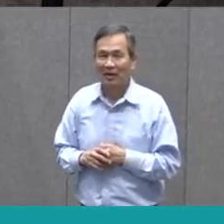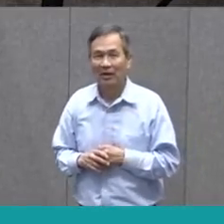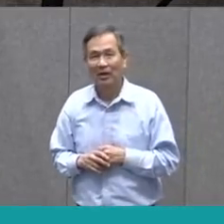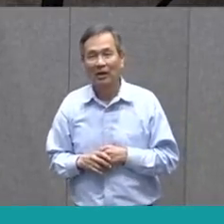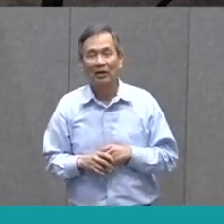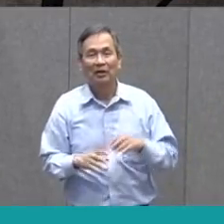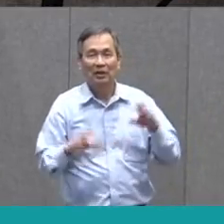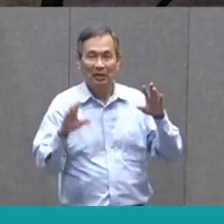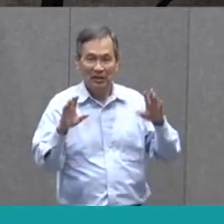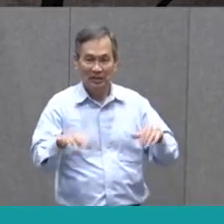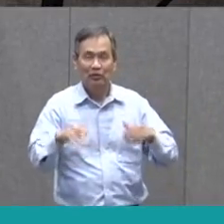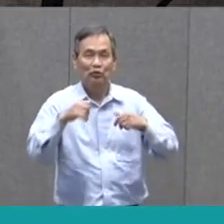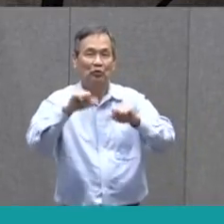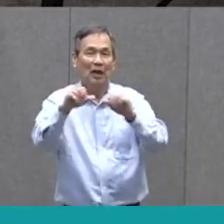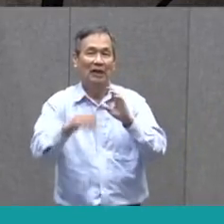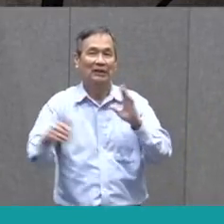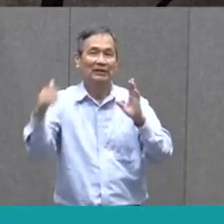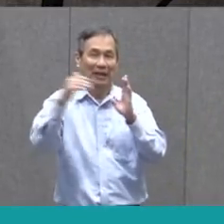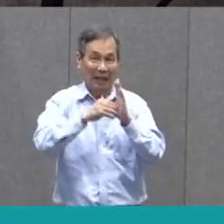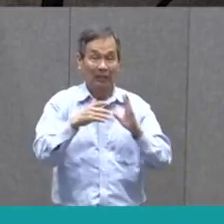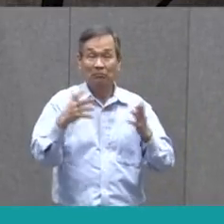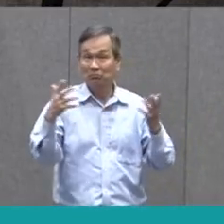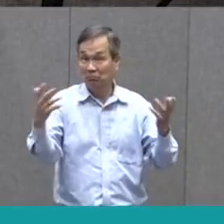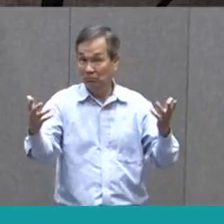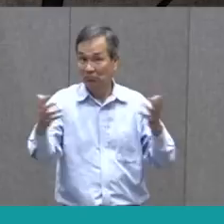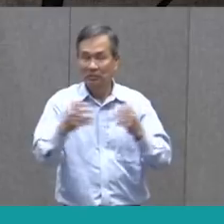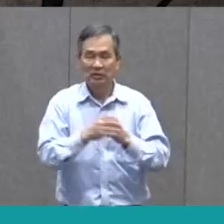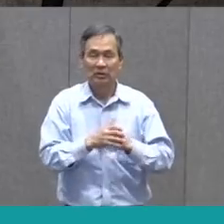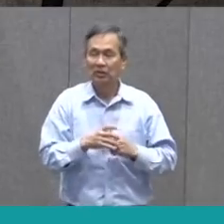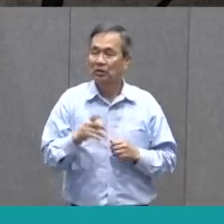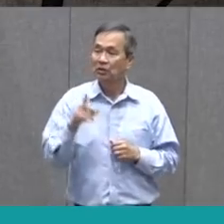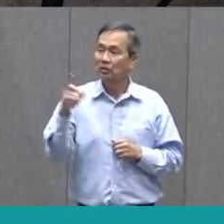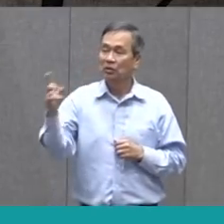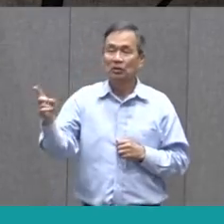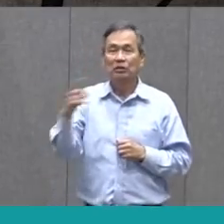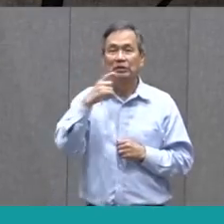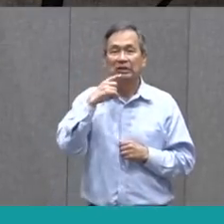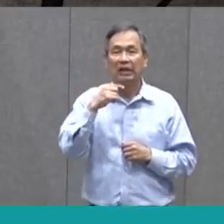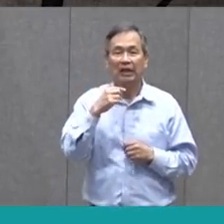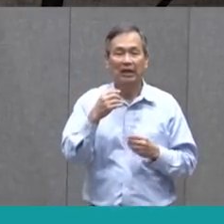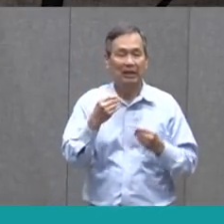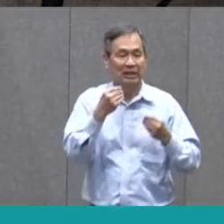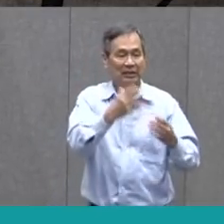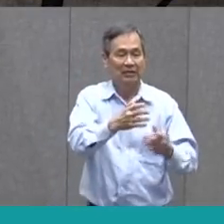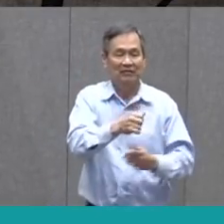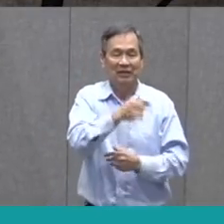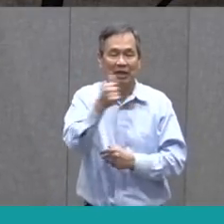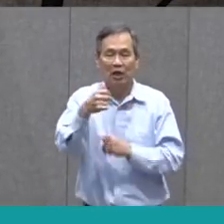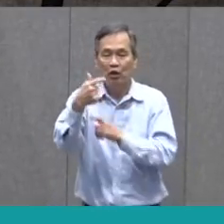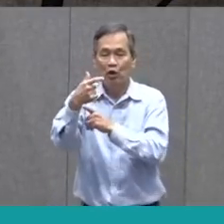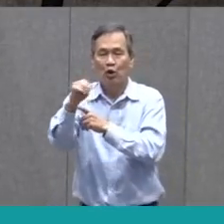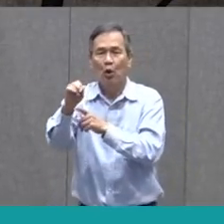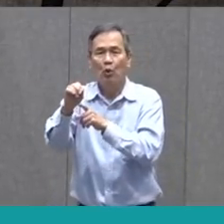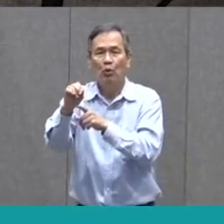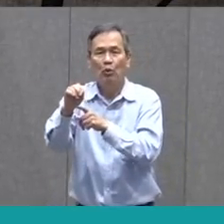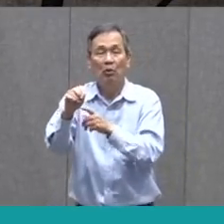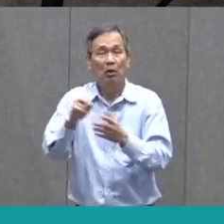another go. Hmm. When she says she gives it another go, I wonder what she means.